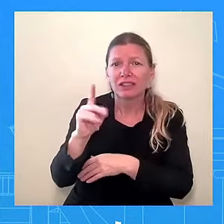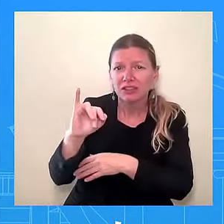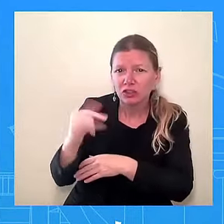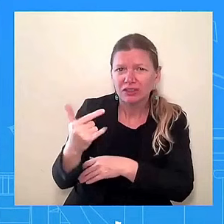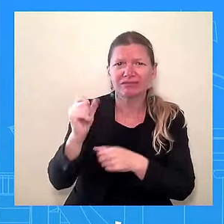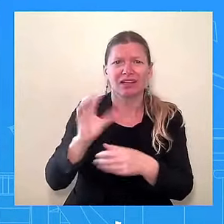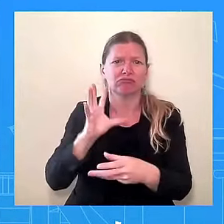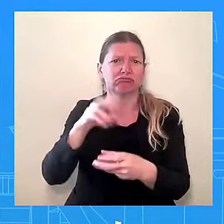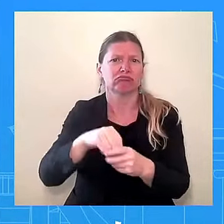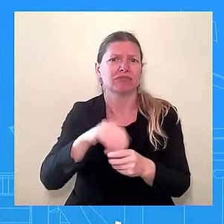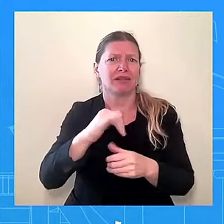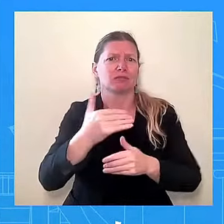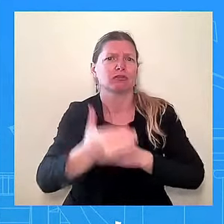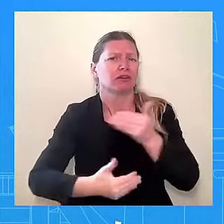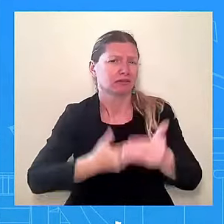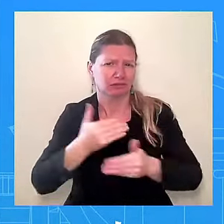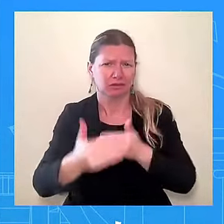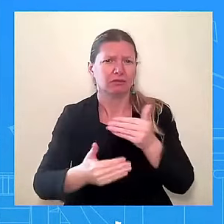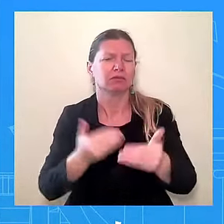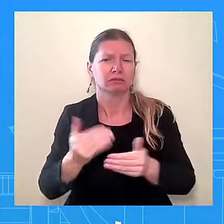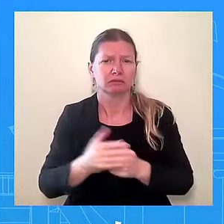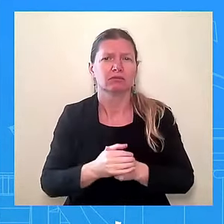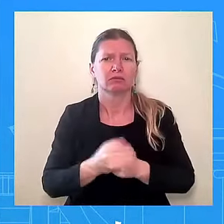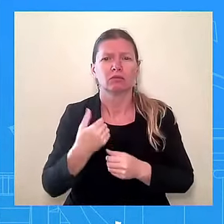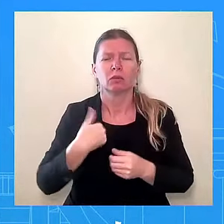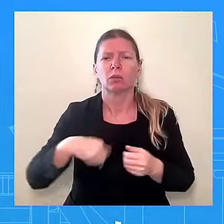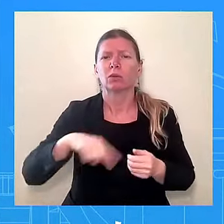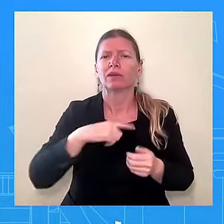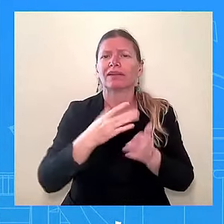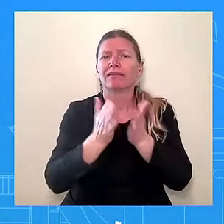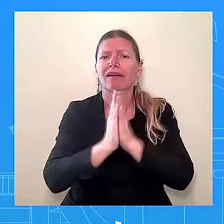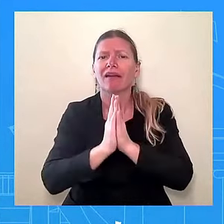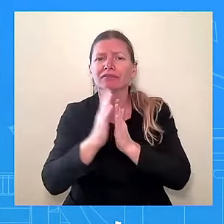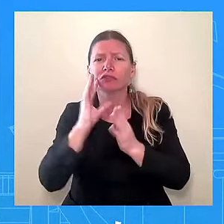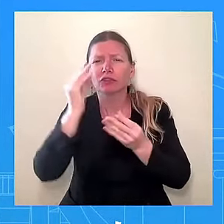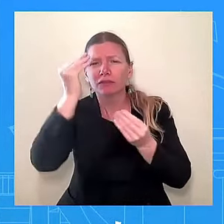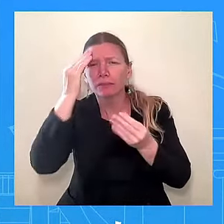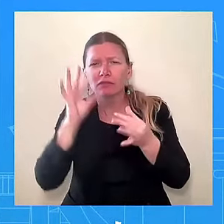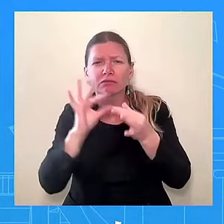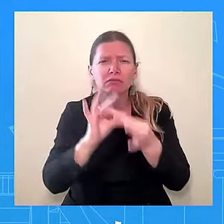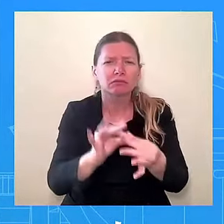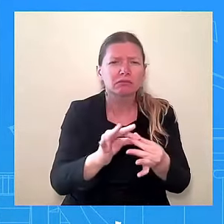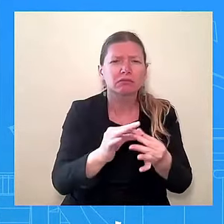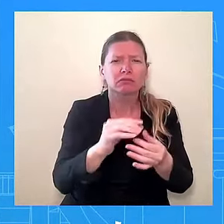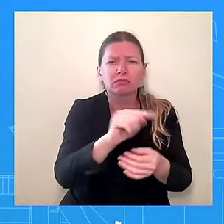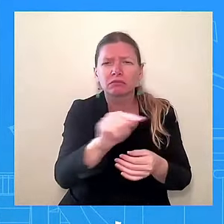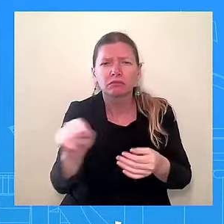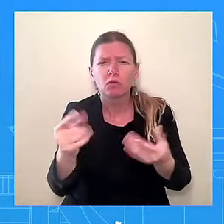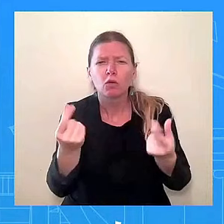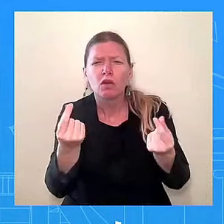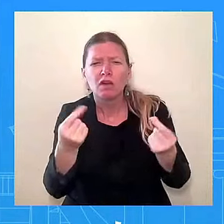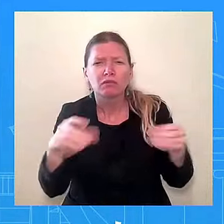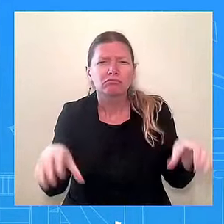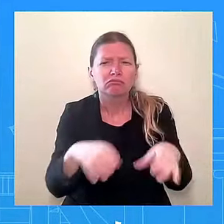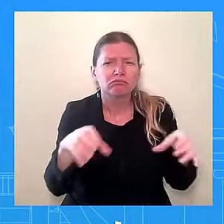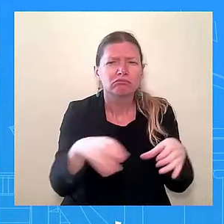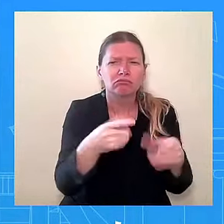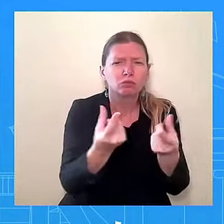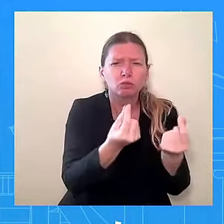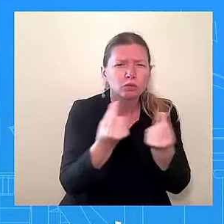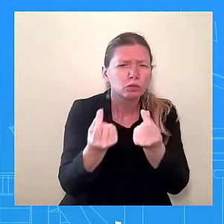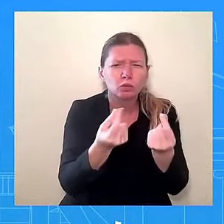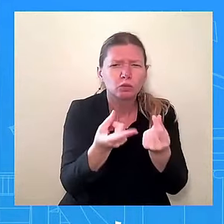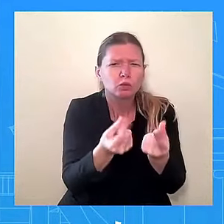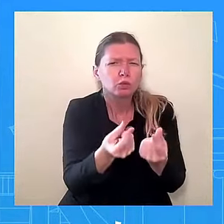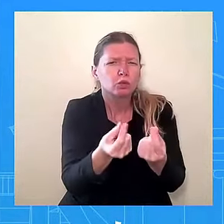that could potentially be established as having a positive climate-smart benefit, because the